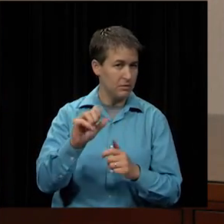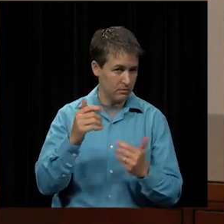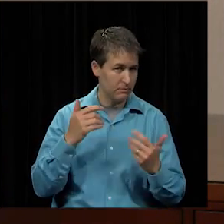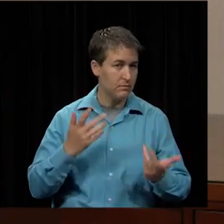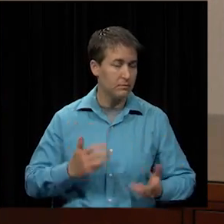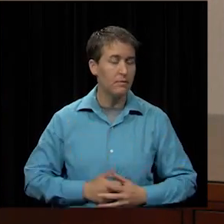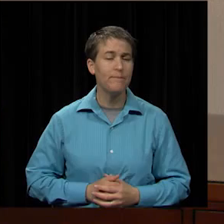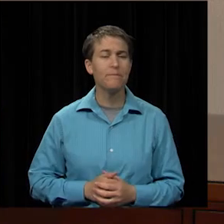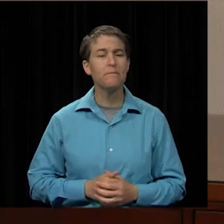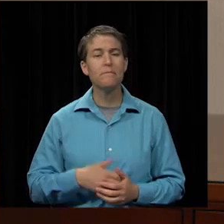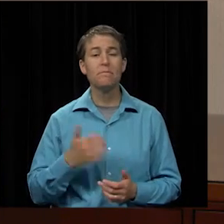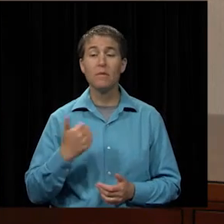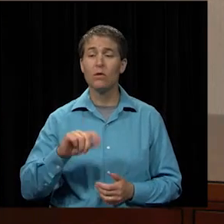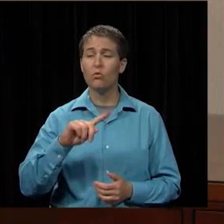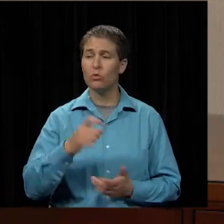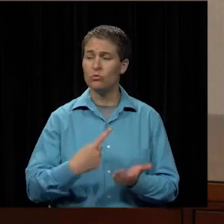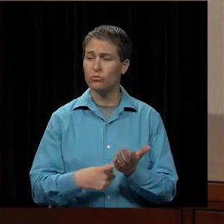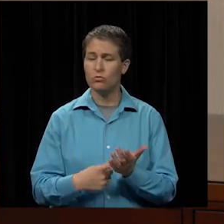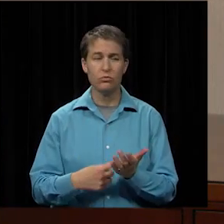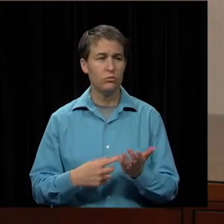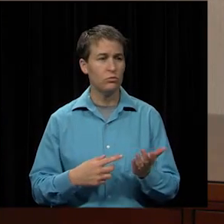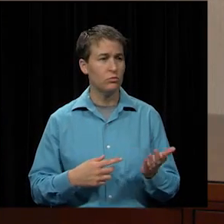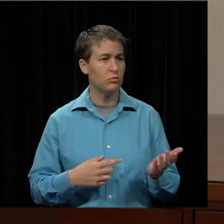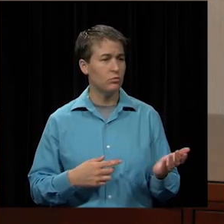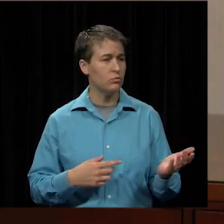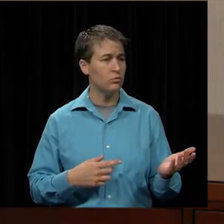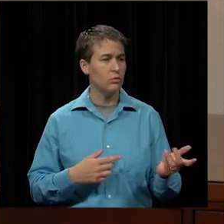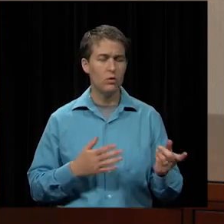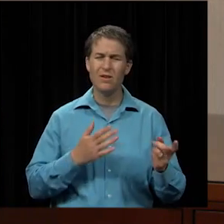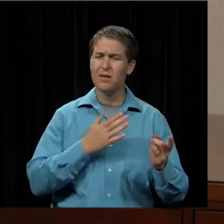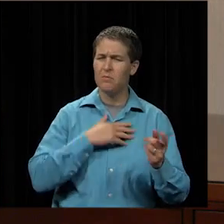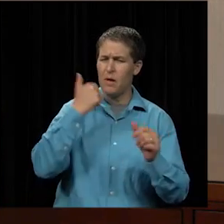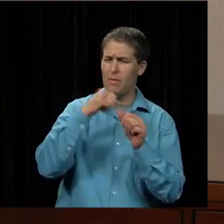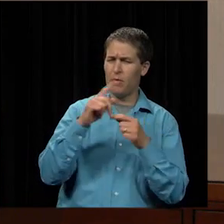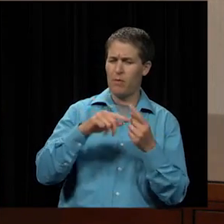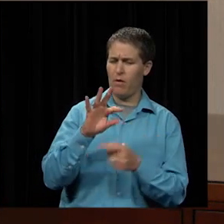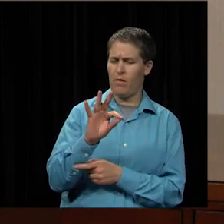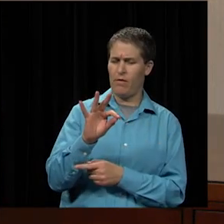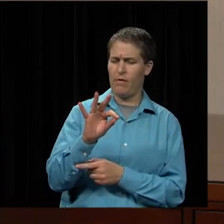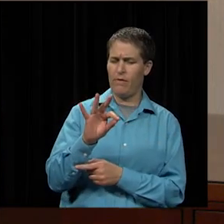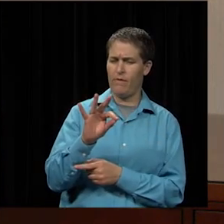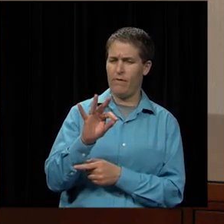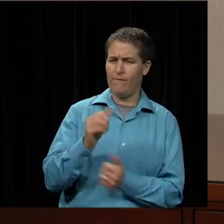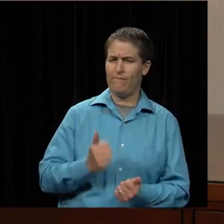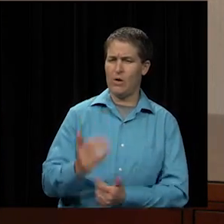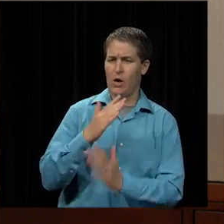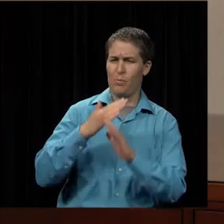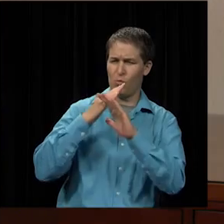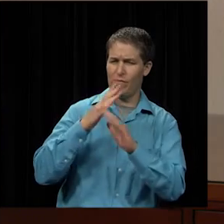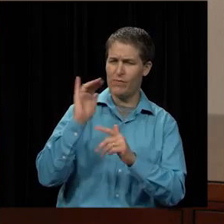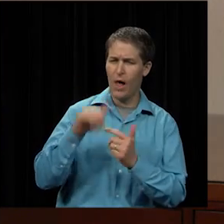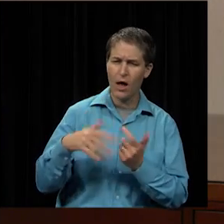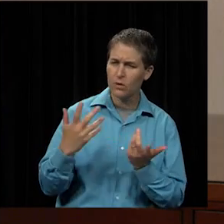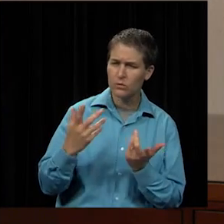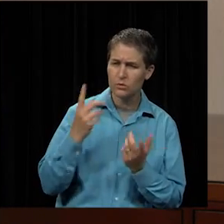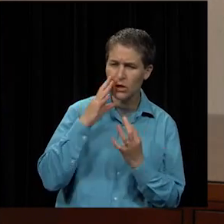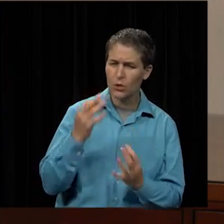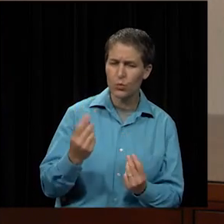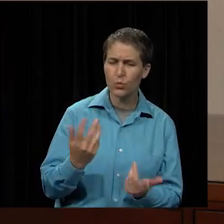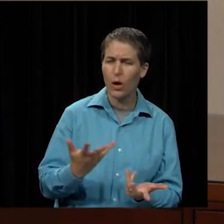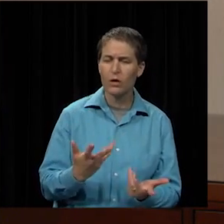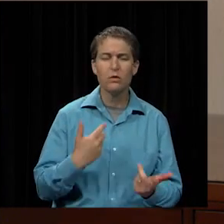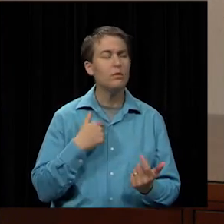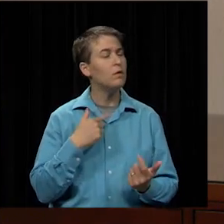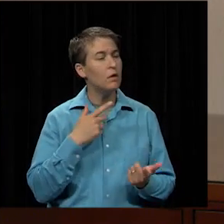uh discussion first my memory on uh my memory on the fire proofing which way did we decide to go we decided to go with uh